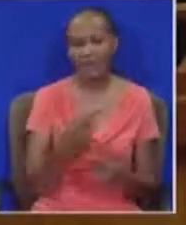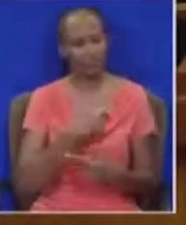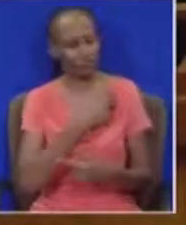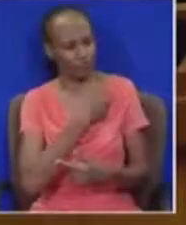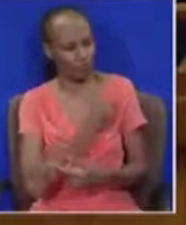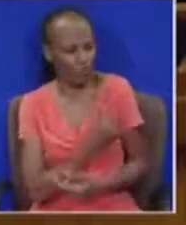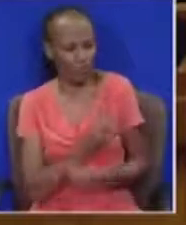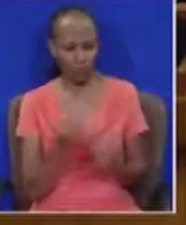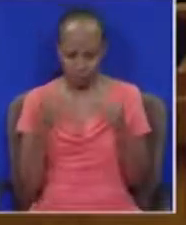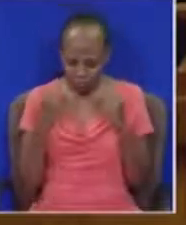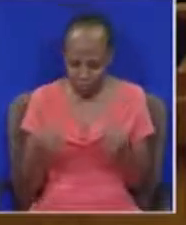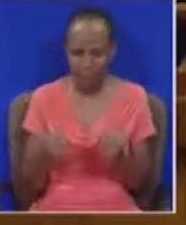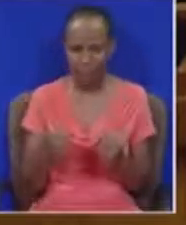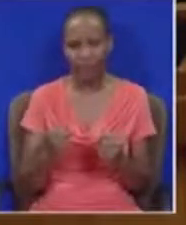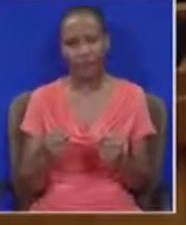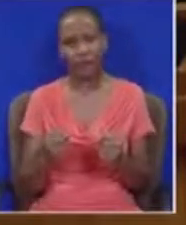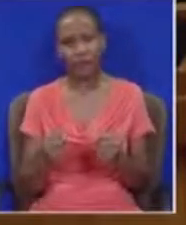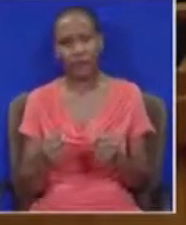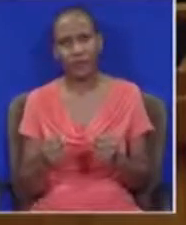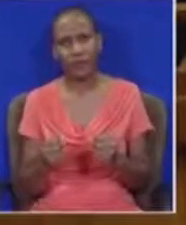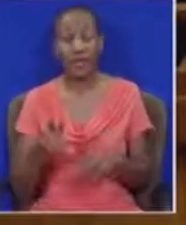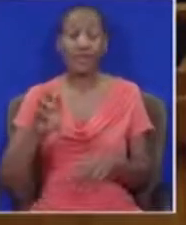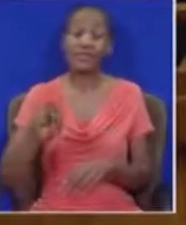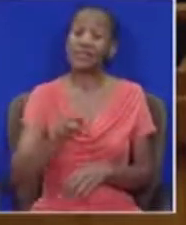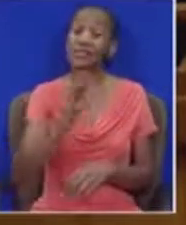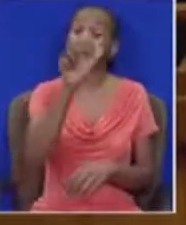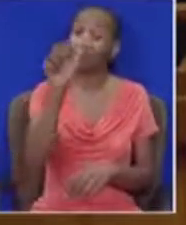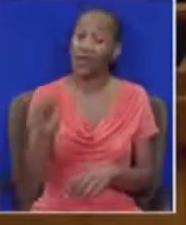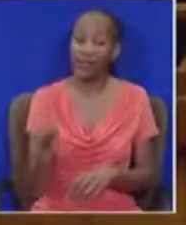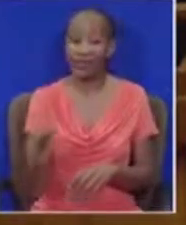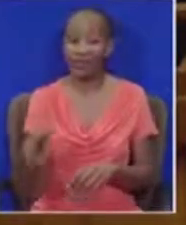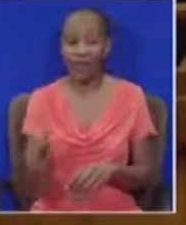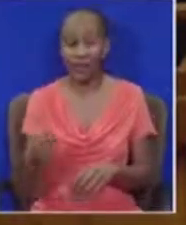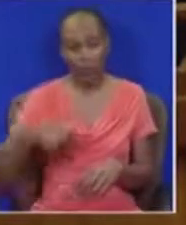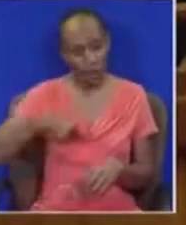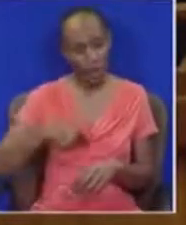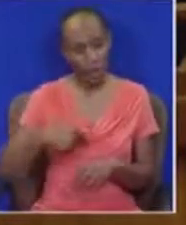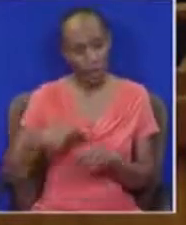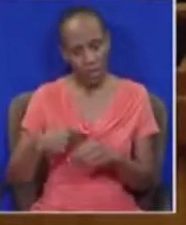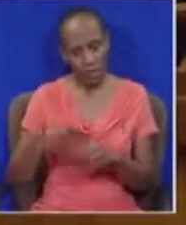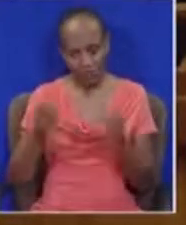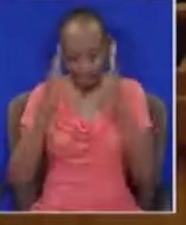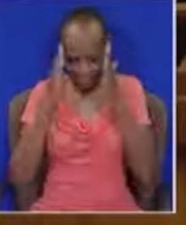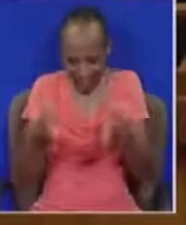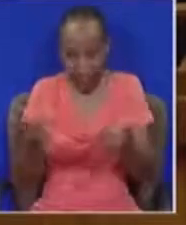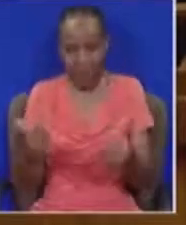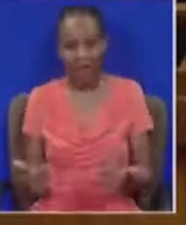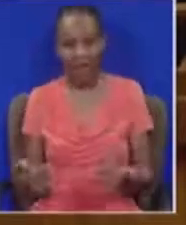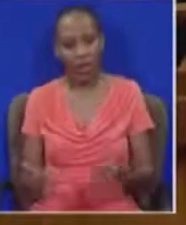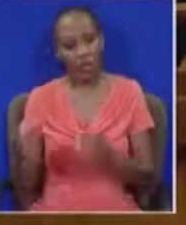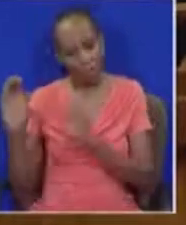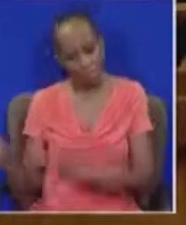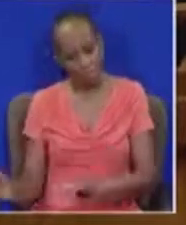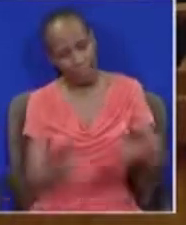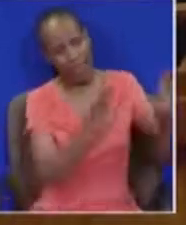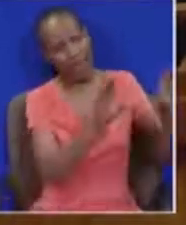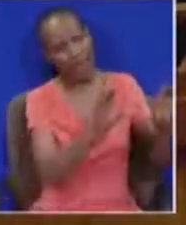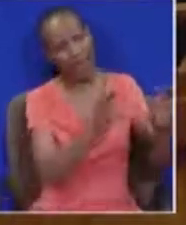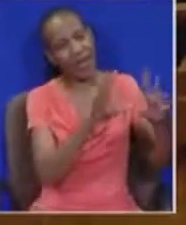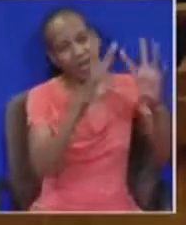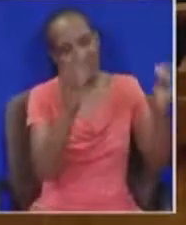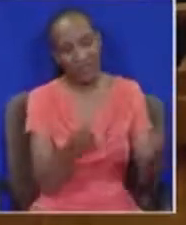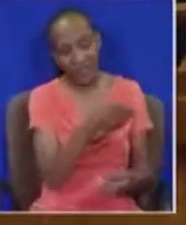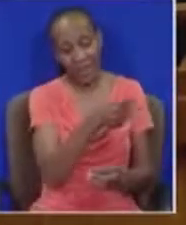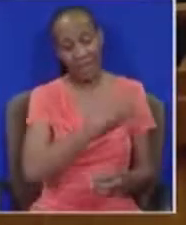We are resilient. We are determined. South Africa, we have got this. It is now up to the President to follow through on him